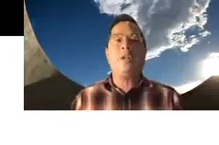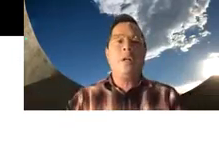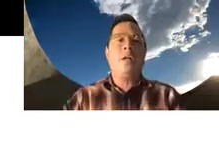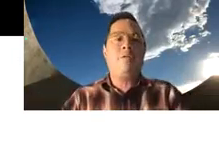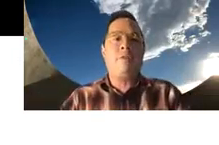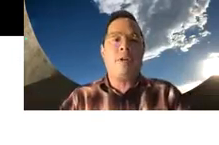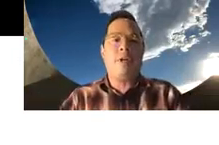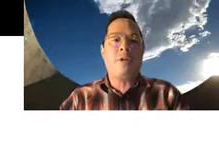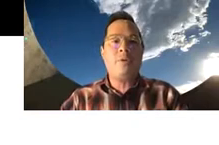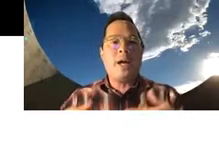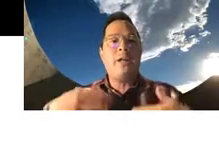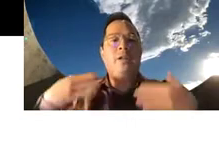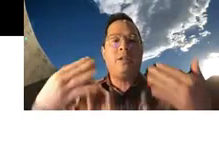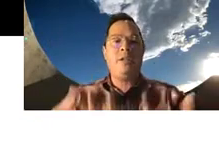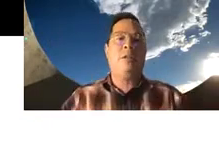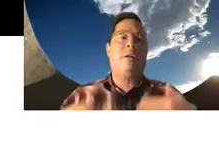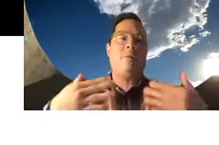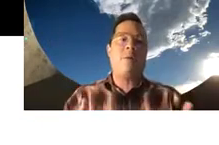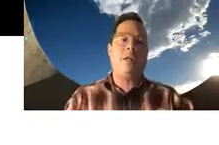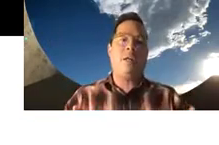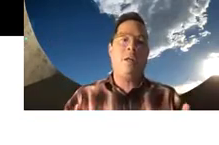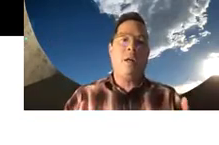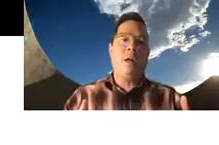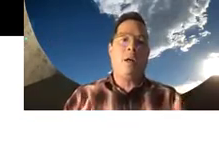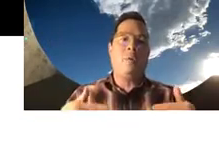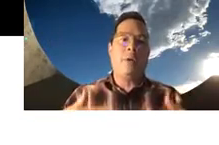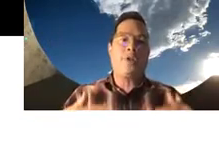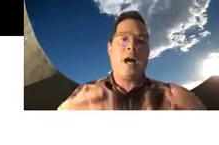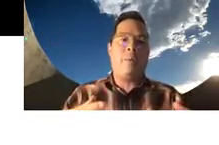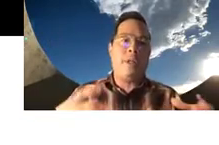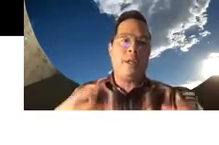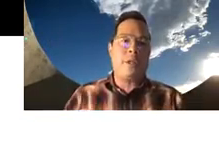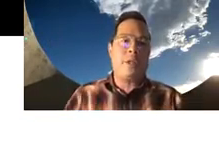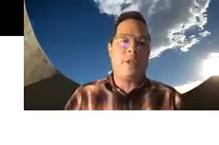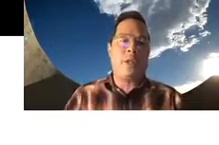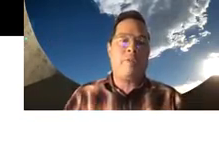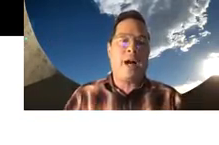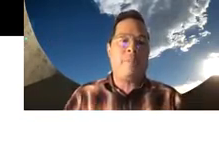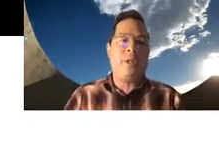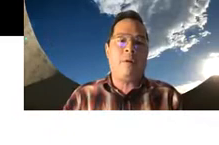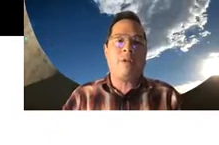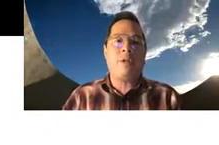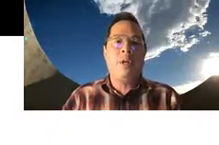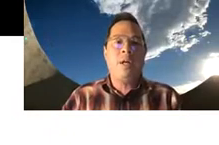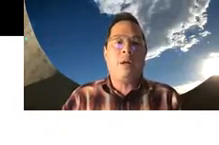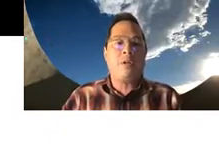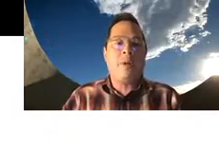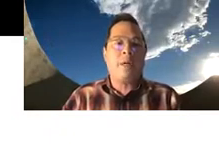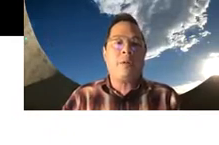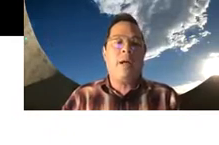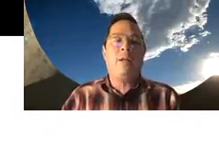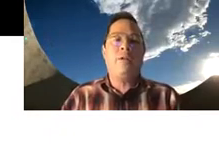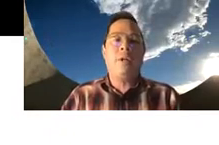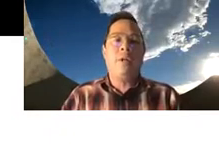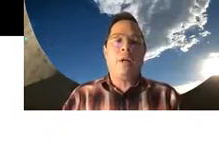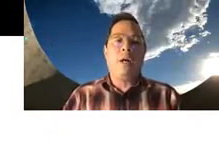as inferior so we've got to heal and remedy uh what's happened the injustices that have happened in that was in that respect